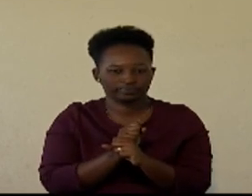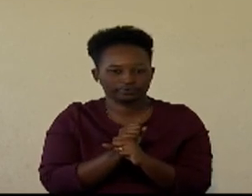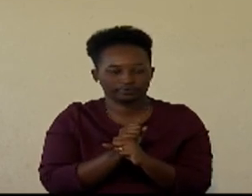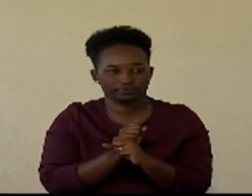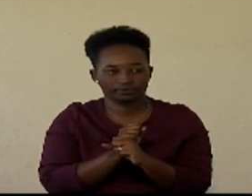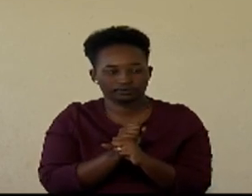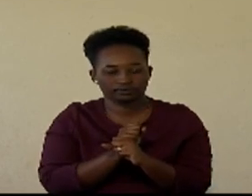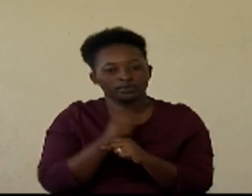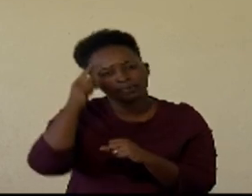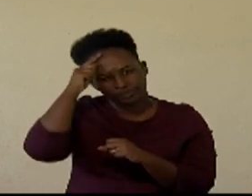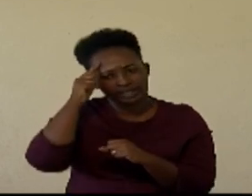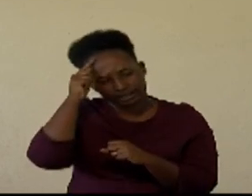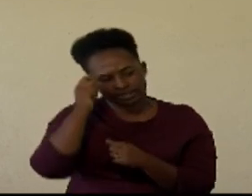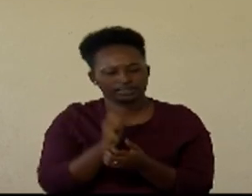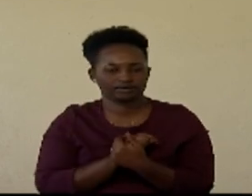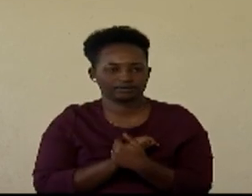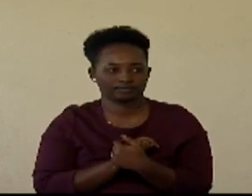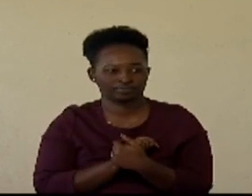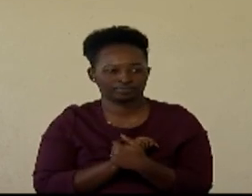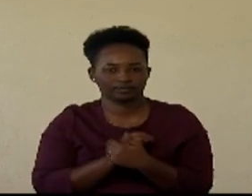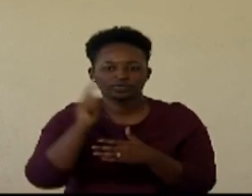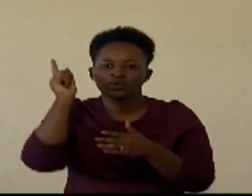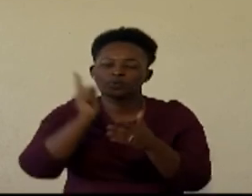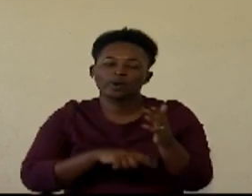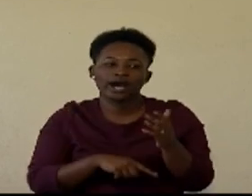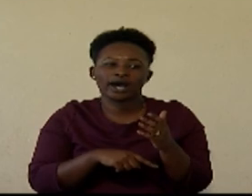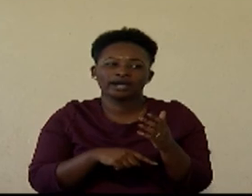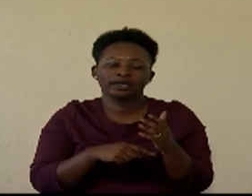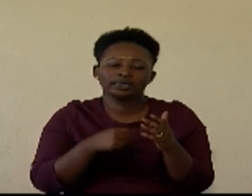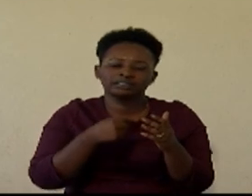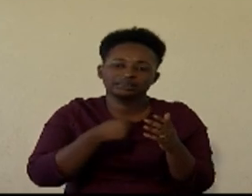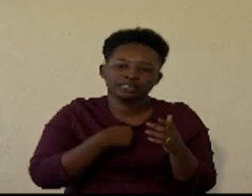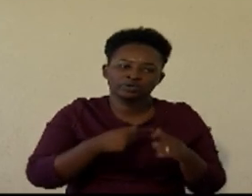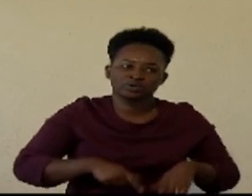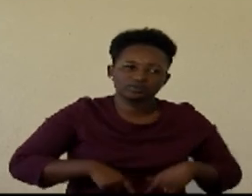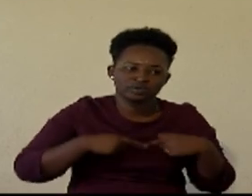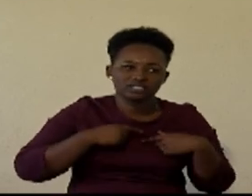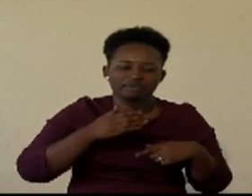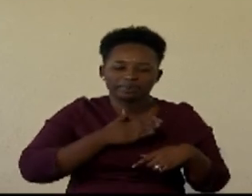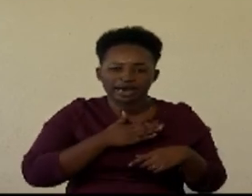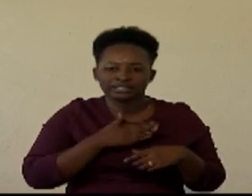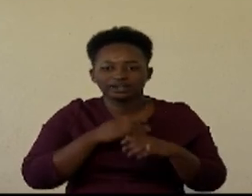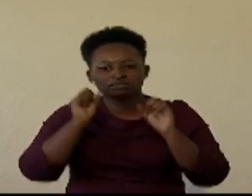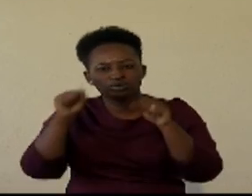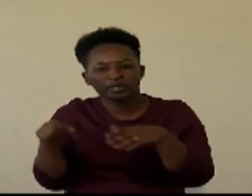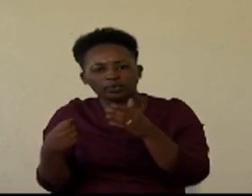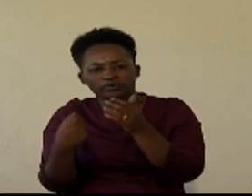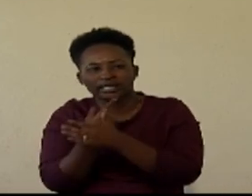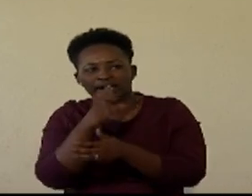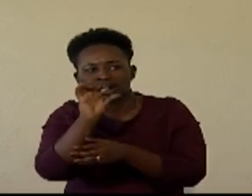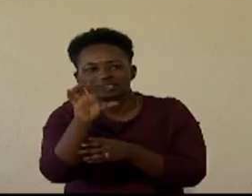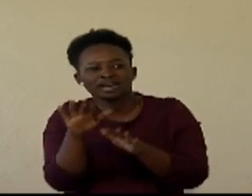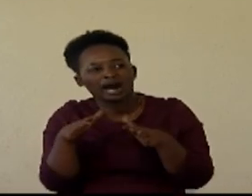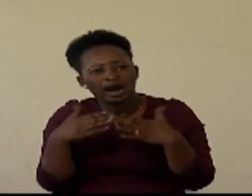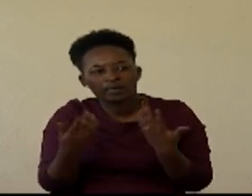reflect what lifestyle am I leading that is actually causing all that and